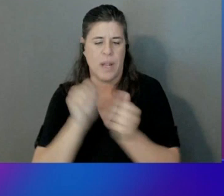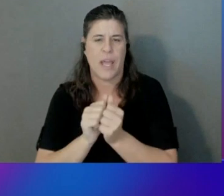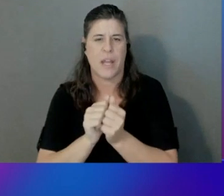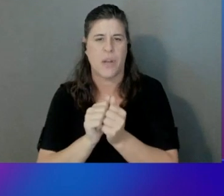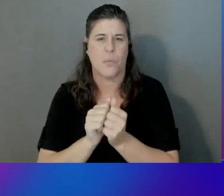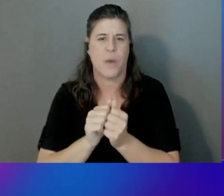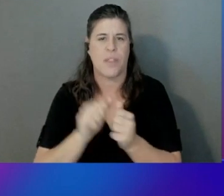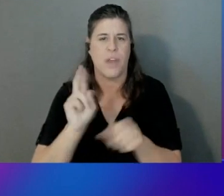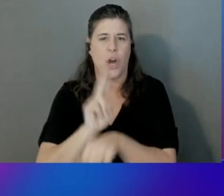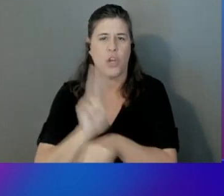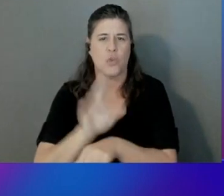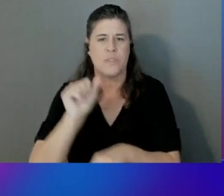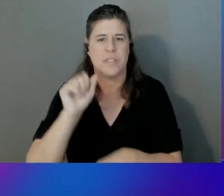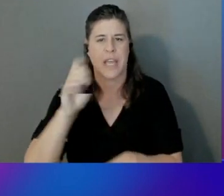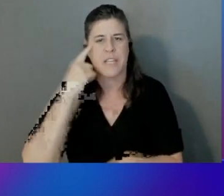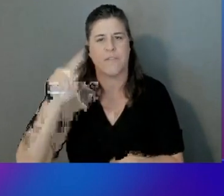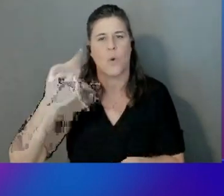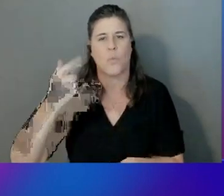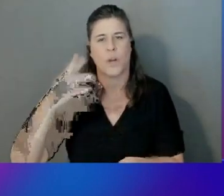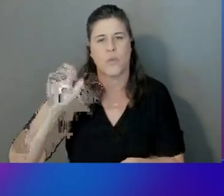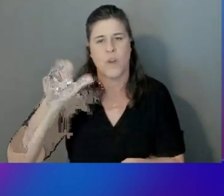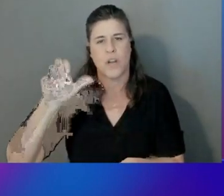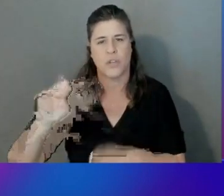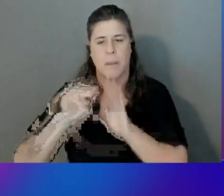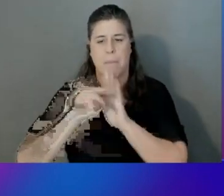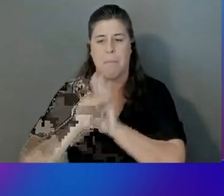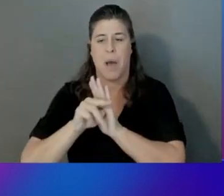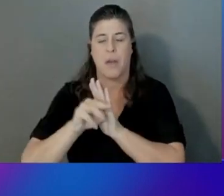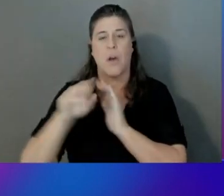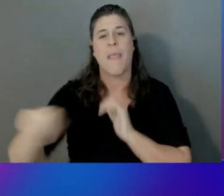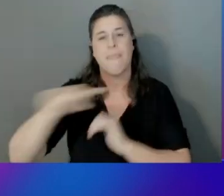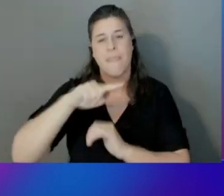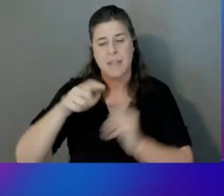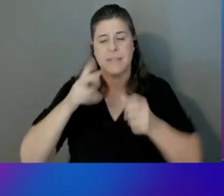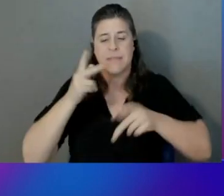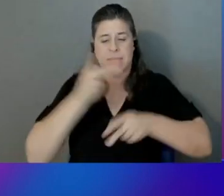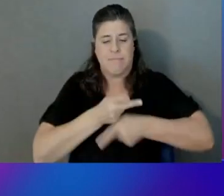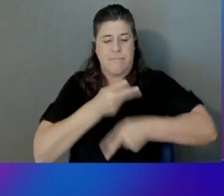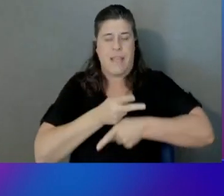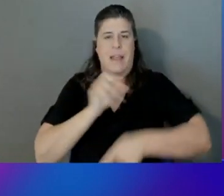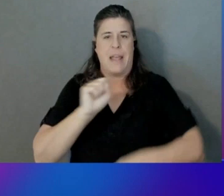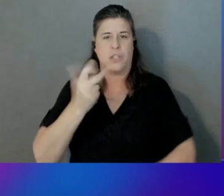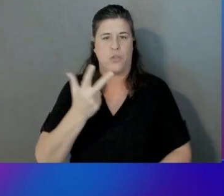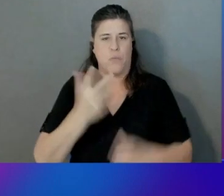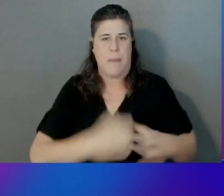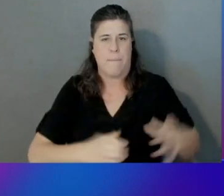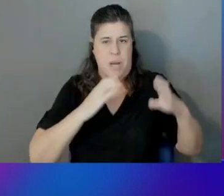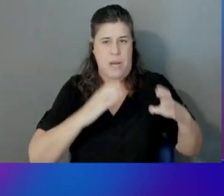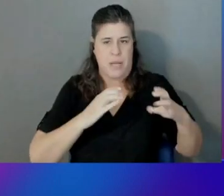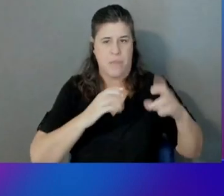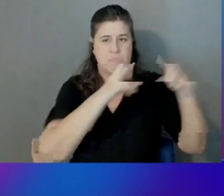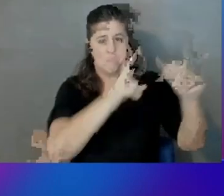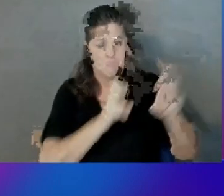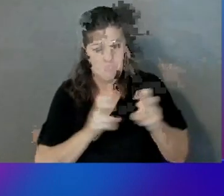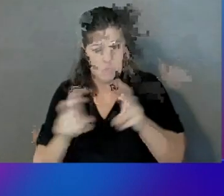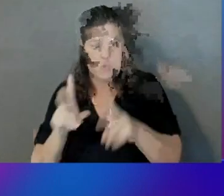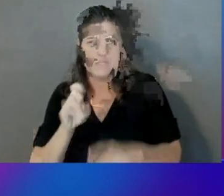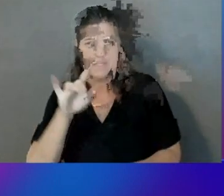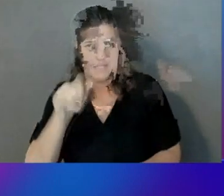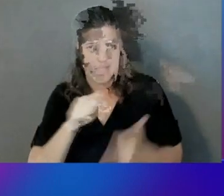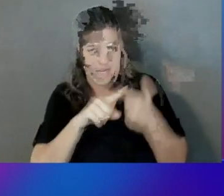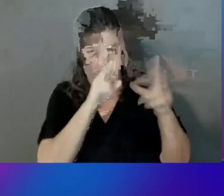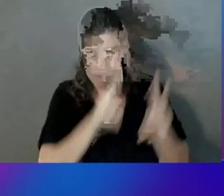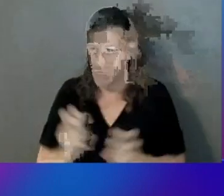a regression model. All that data is hosted in an S3 bucket. And we're just pulling that data here. We're uploading that data to